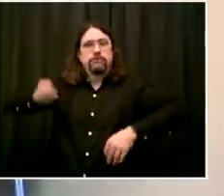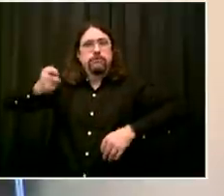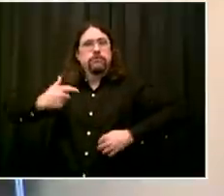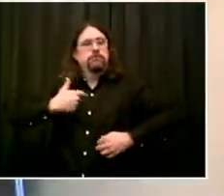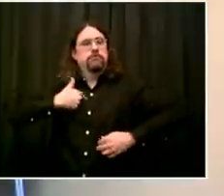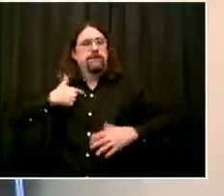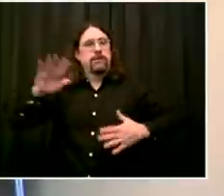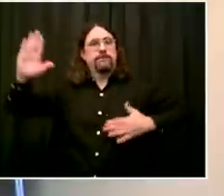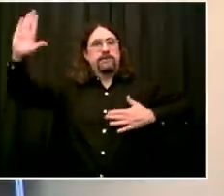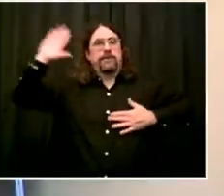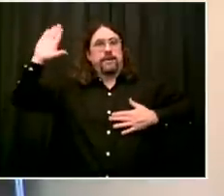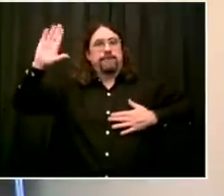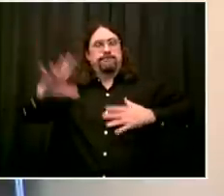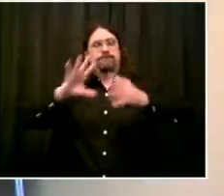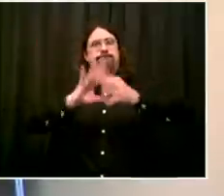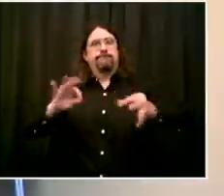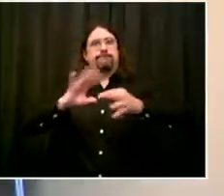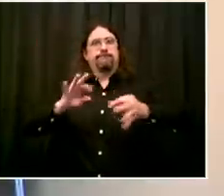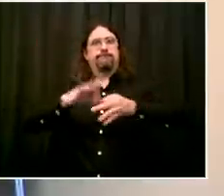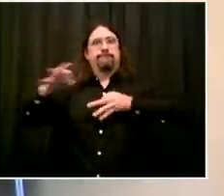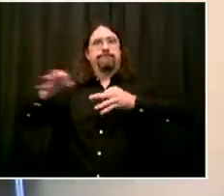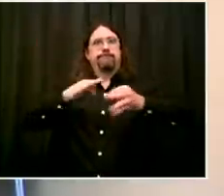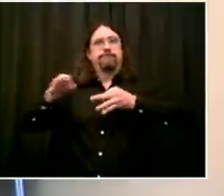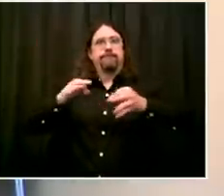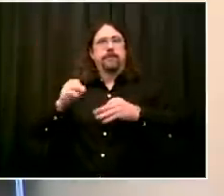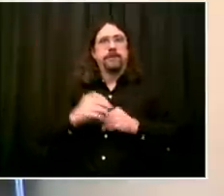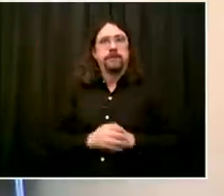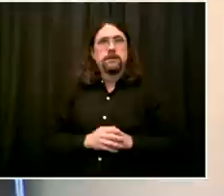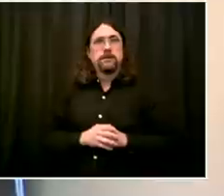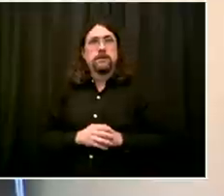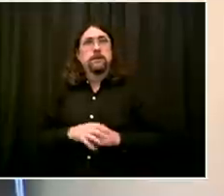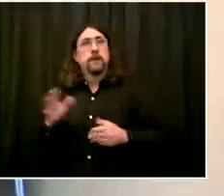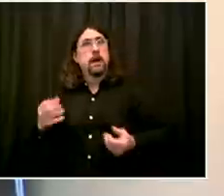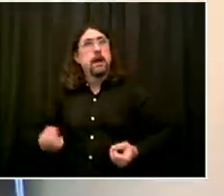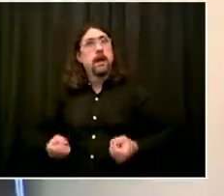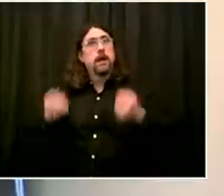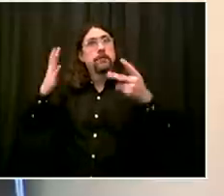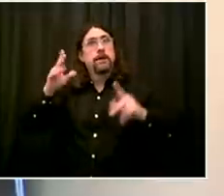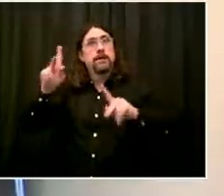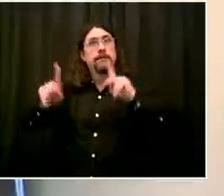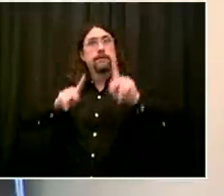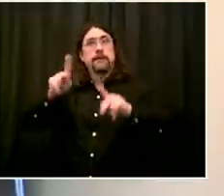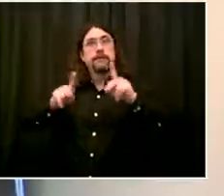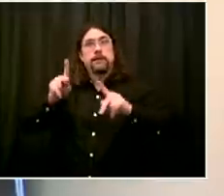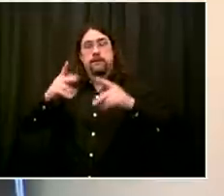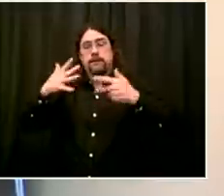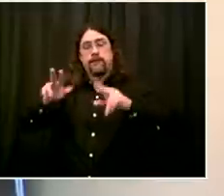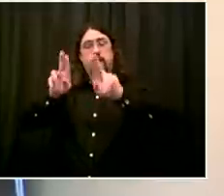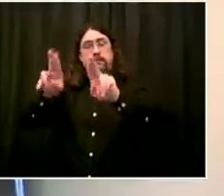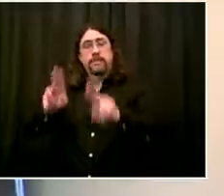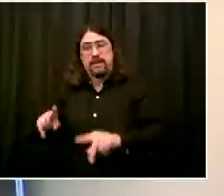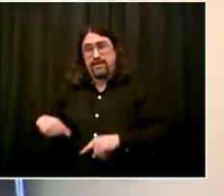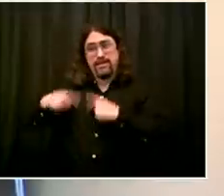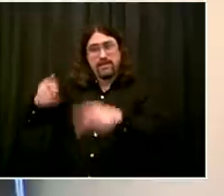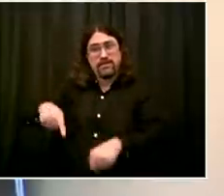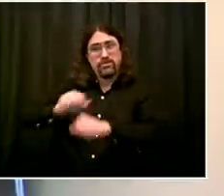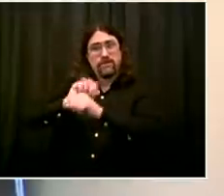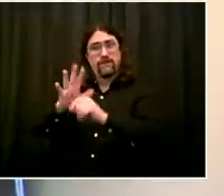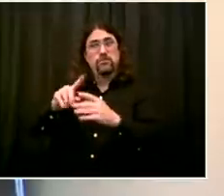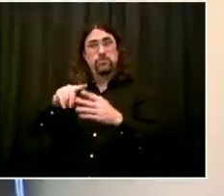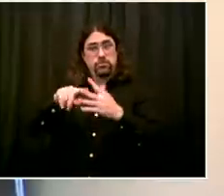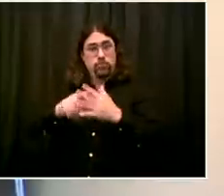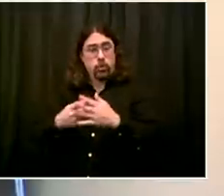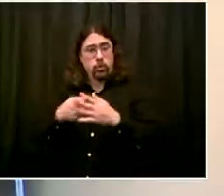In order to address that, we have reassigned 1,300 members of our